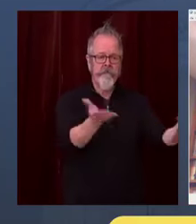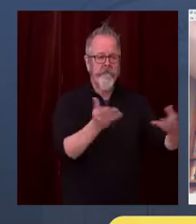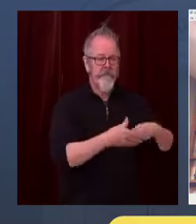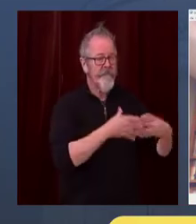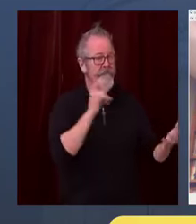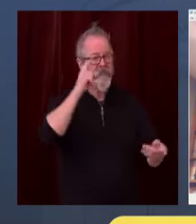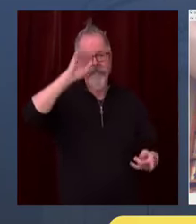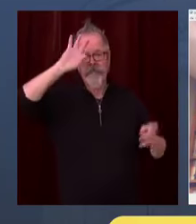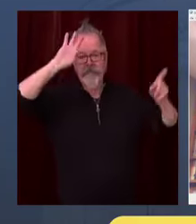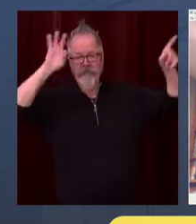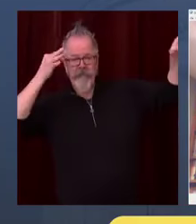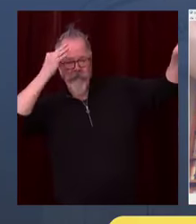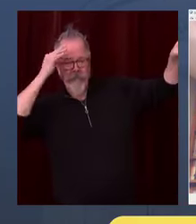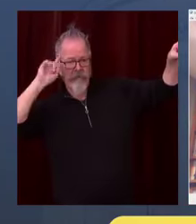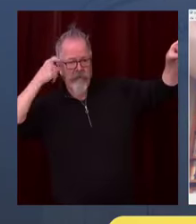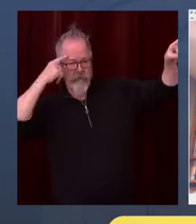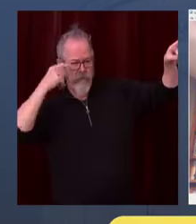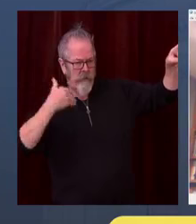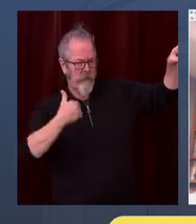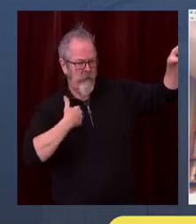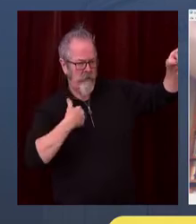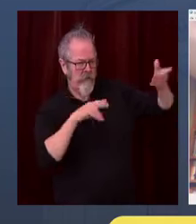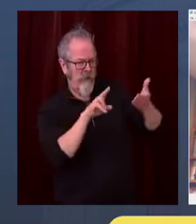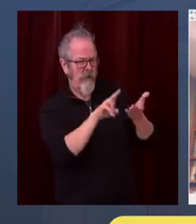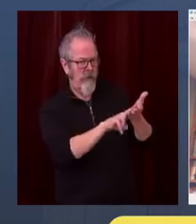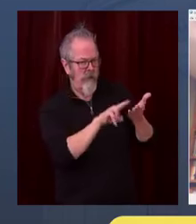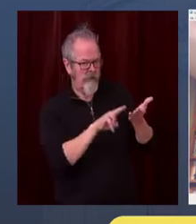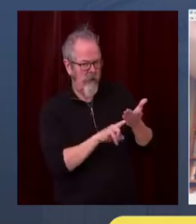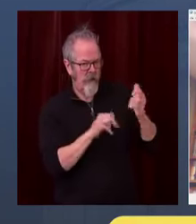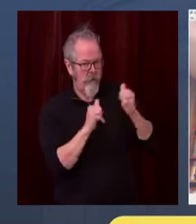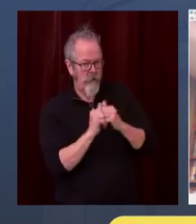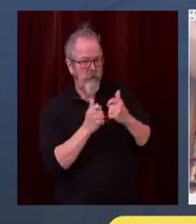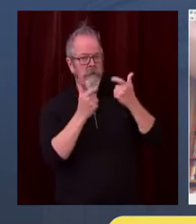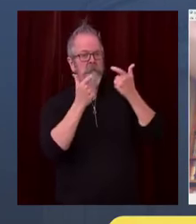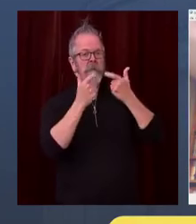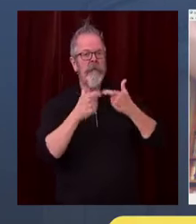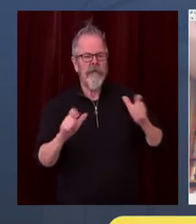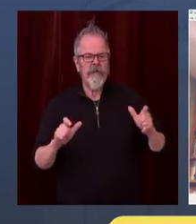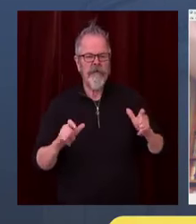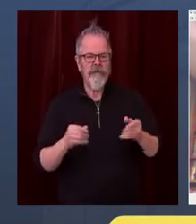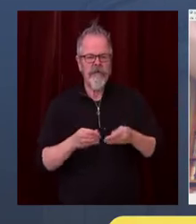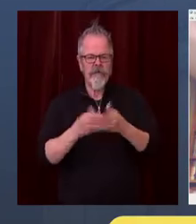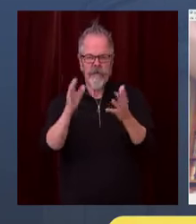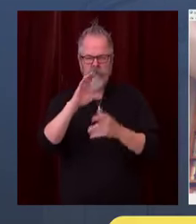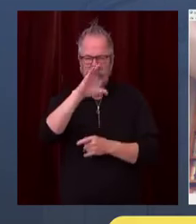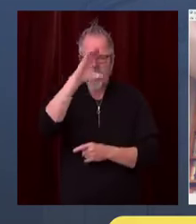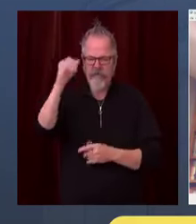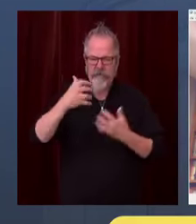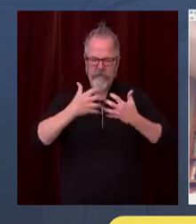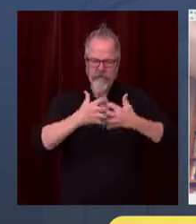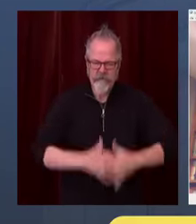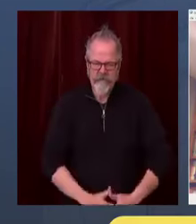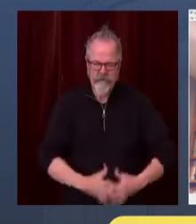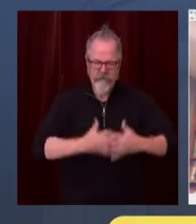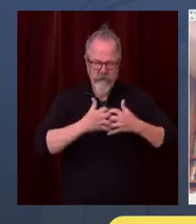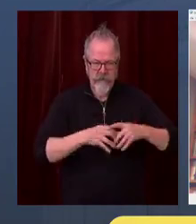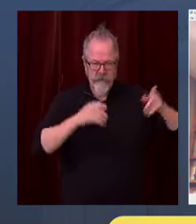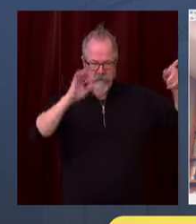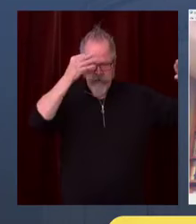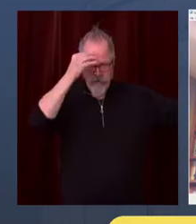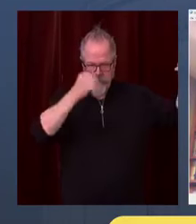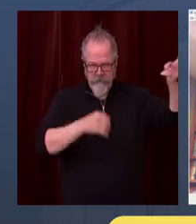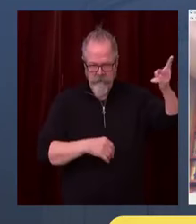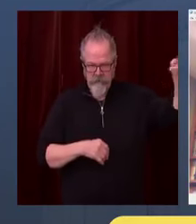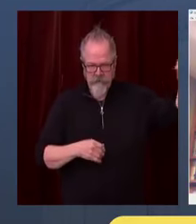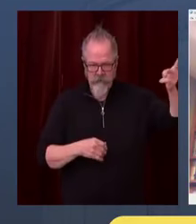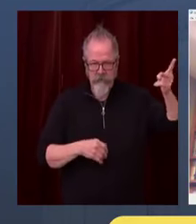medication distribution companies to actually directly ship the vaccine to the clinics and